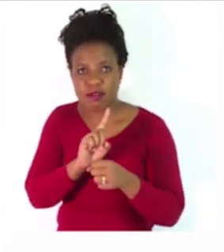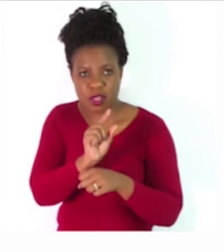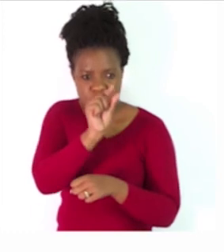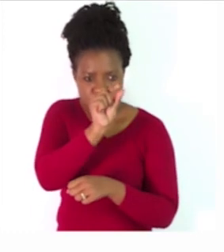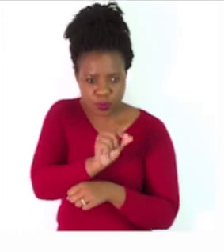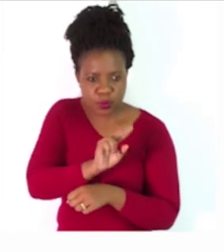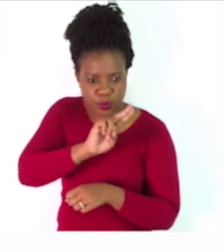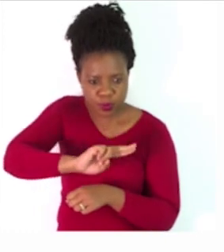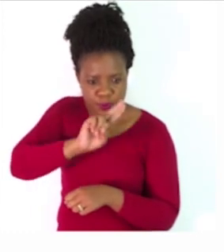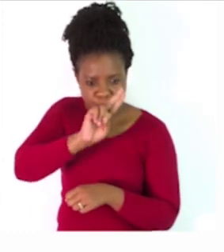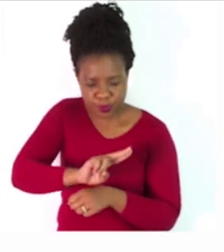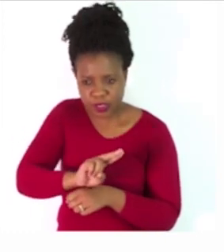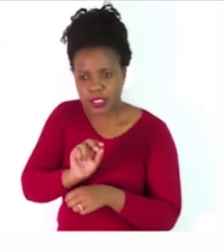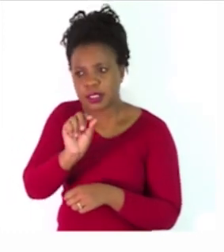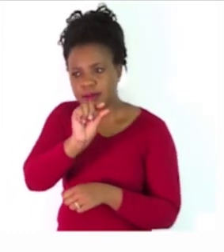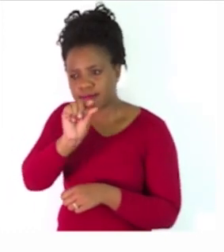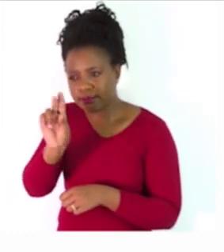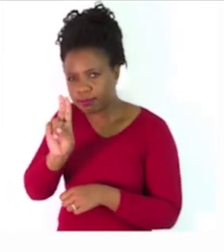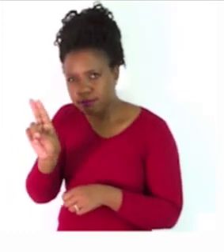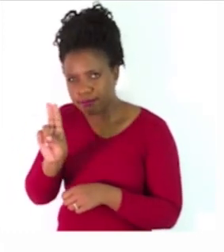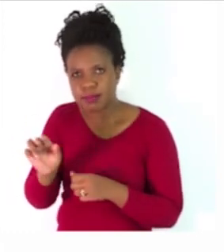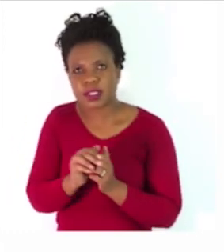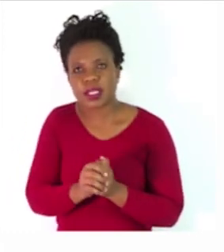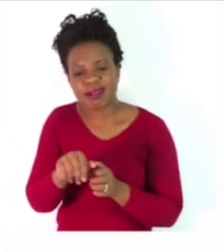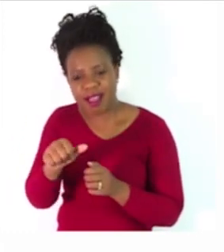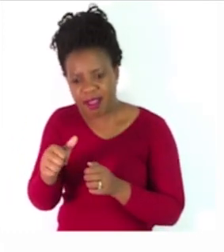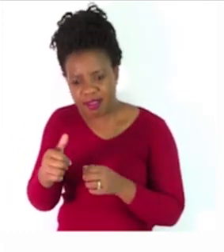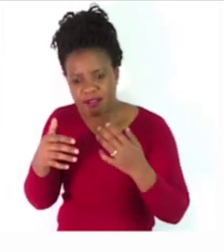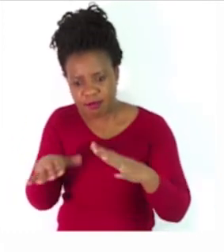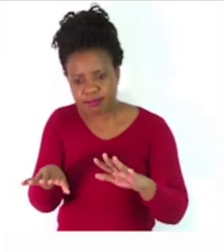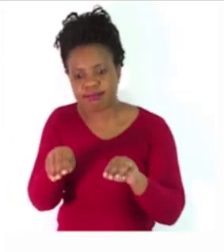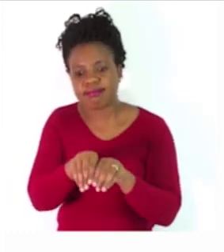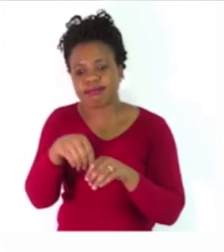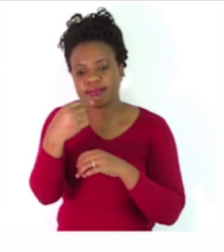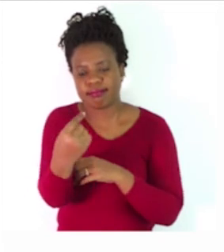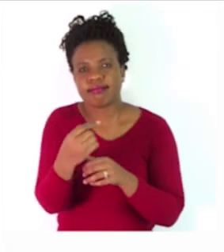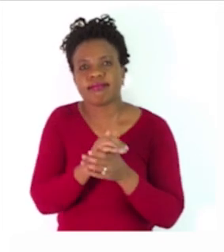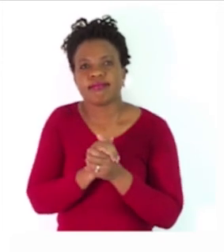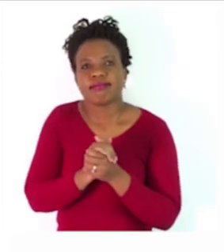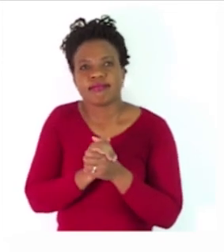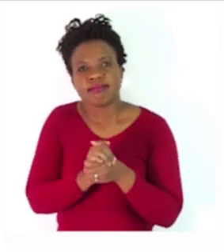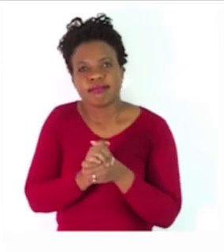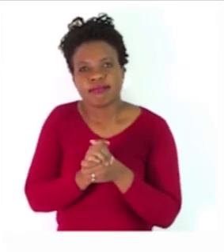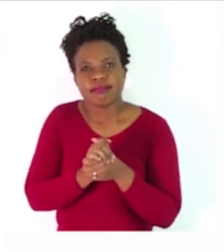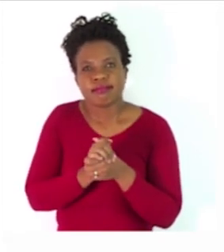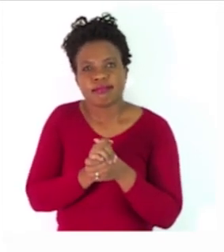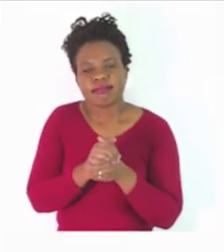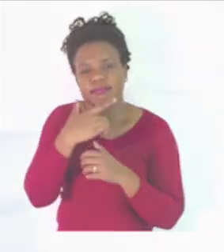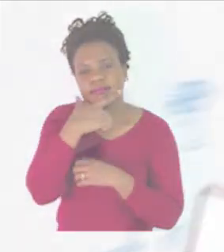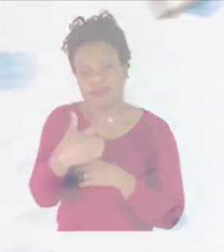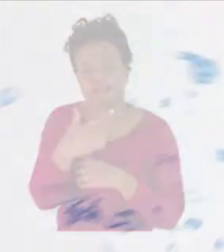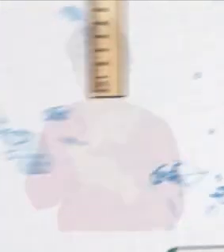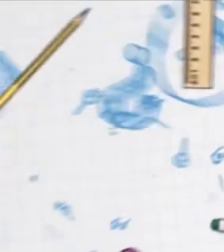let's try to identify all those nouns within our puzzle. So, thank you.